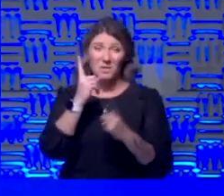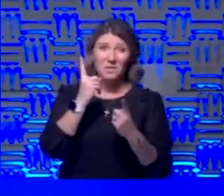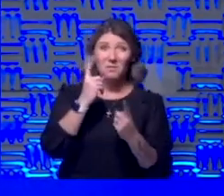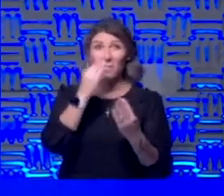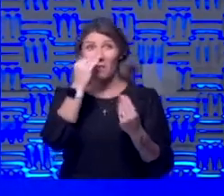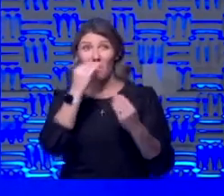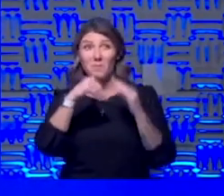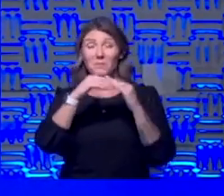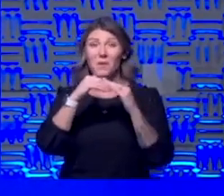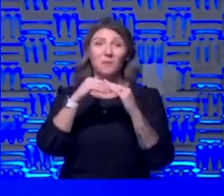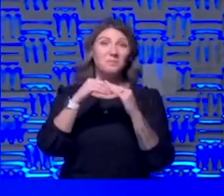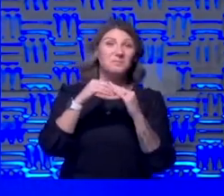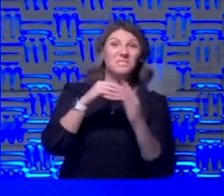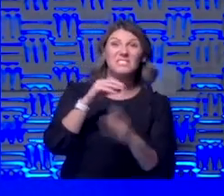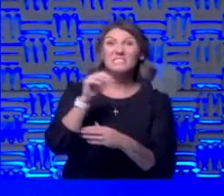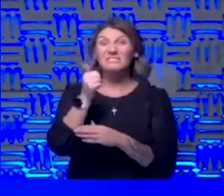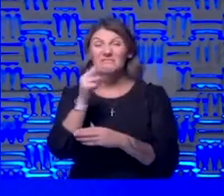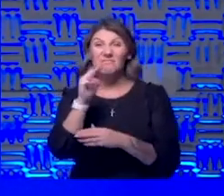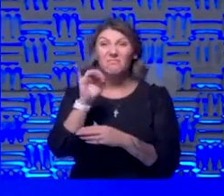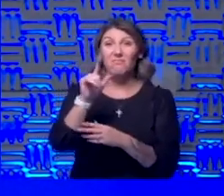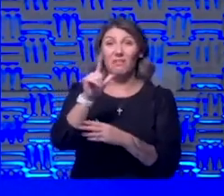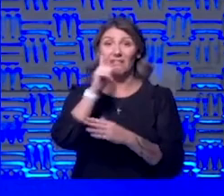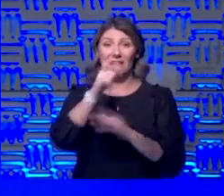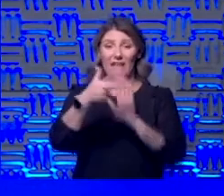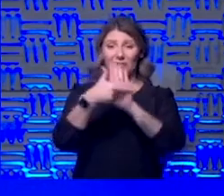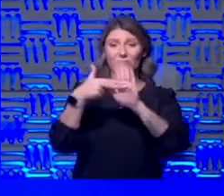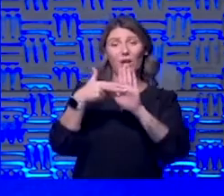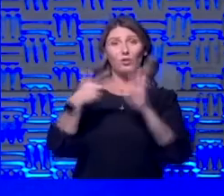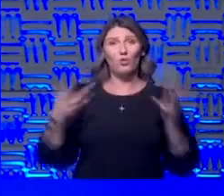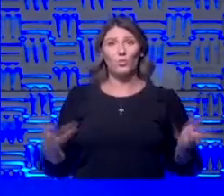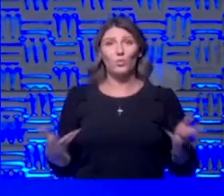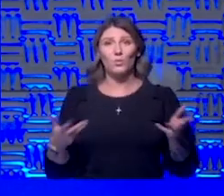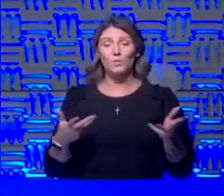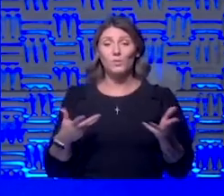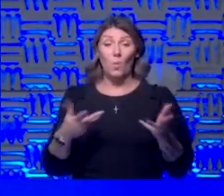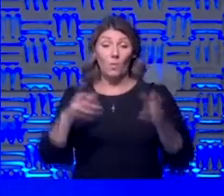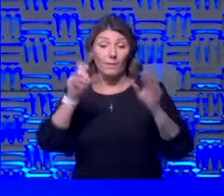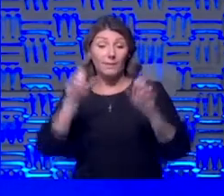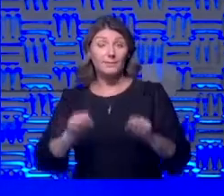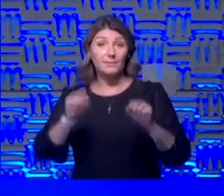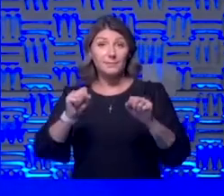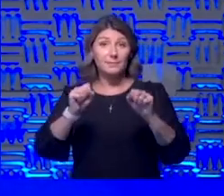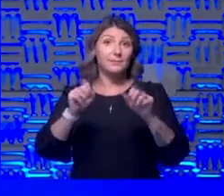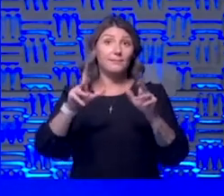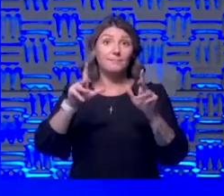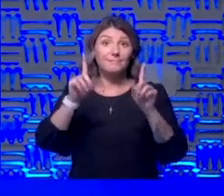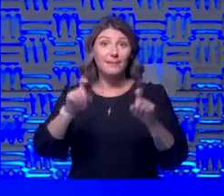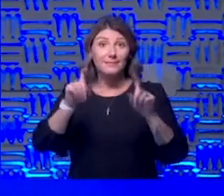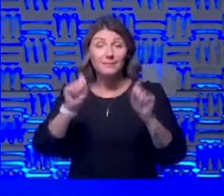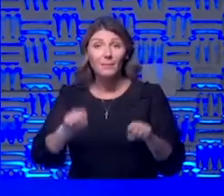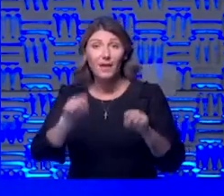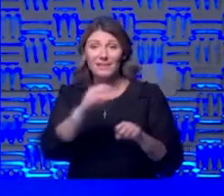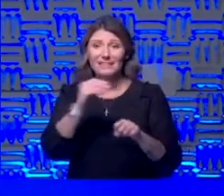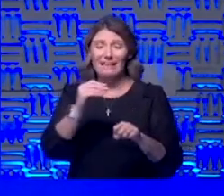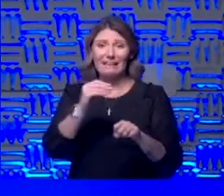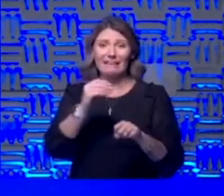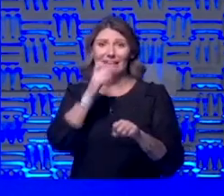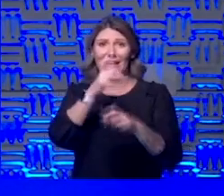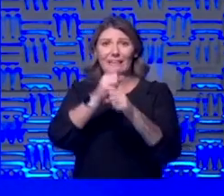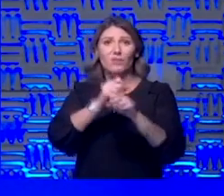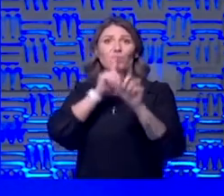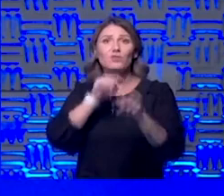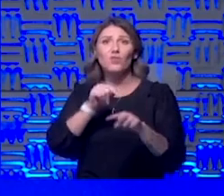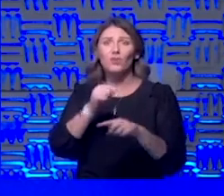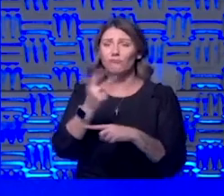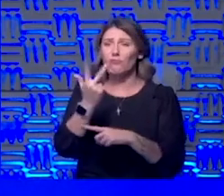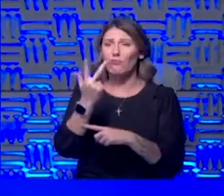million of cases that don't go diagnosed so i think as far as the testing capacity and if you're not going to get the results for three or five days and